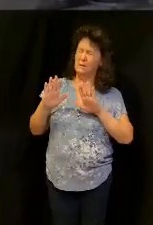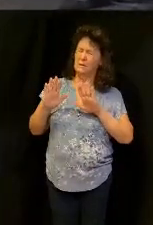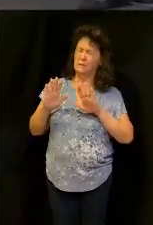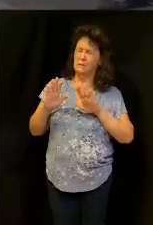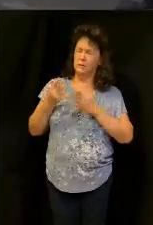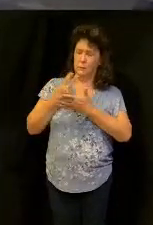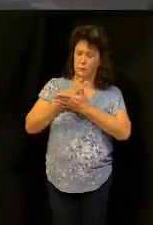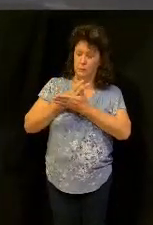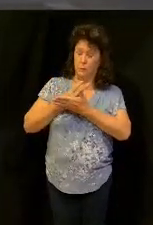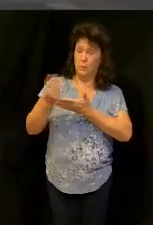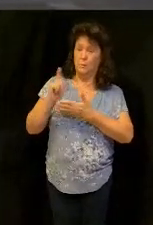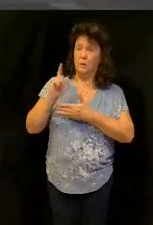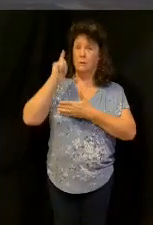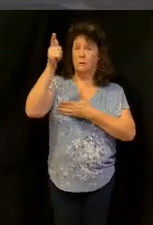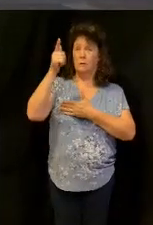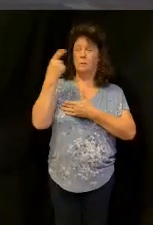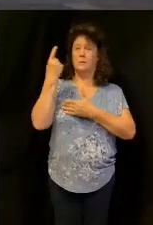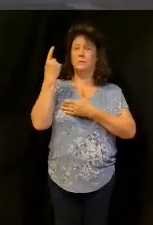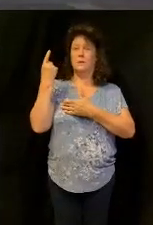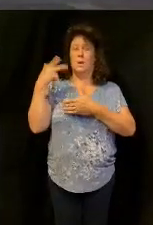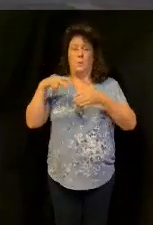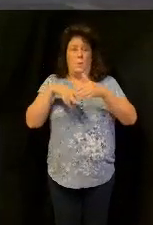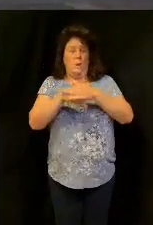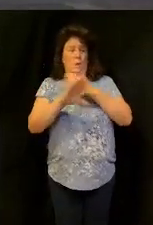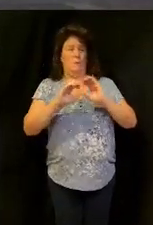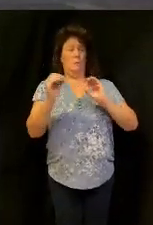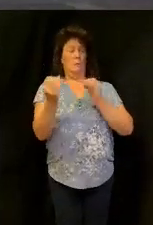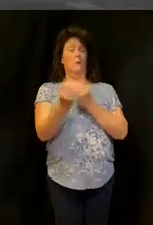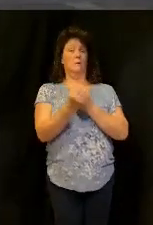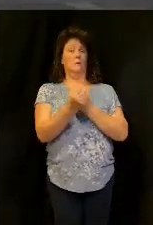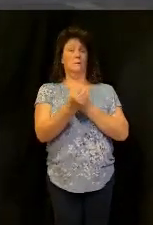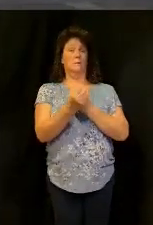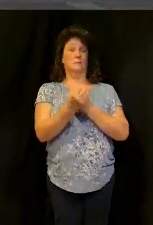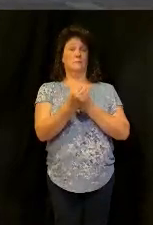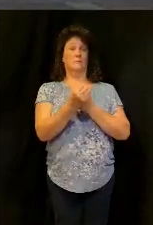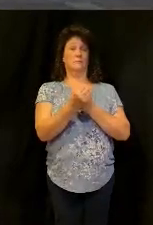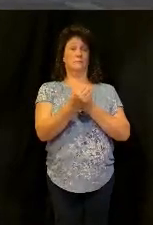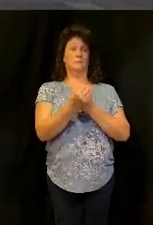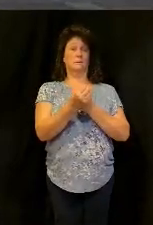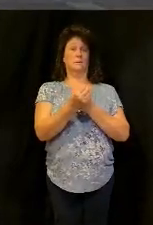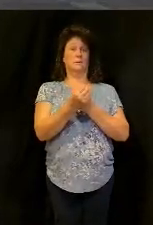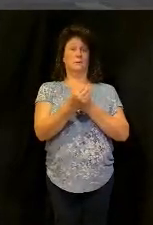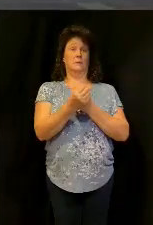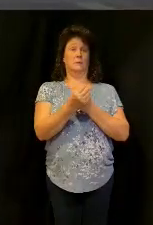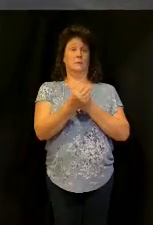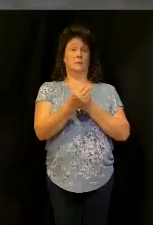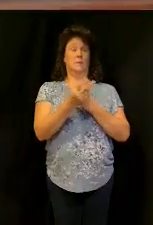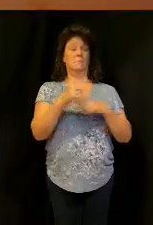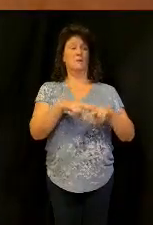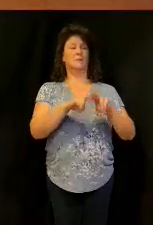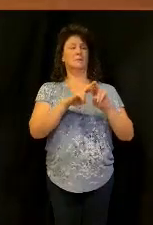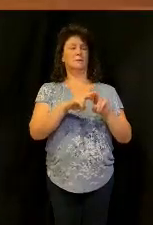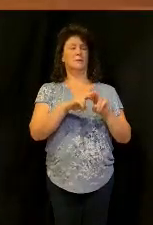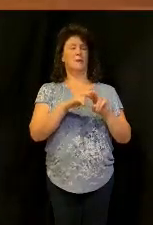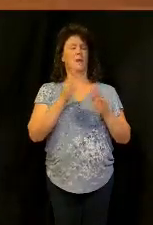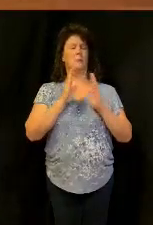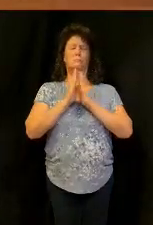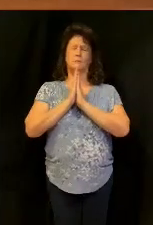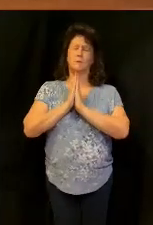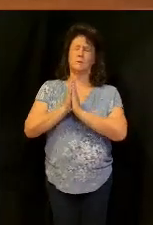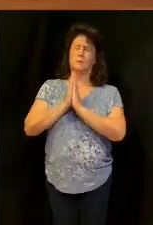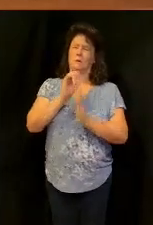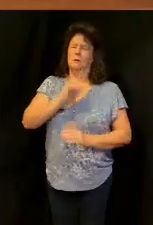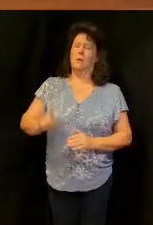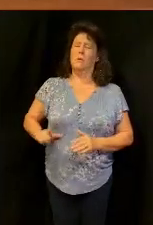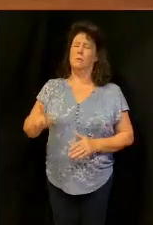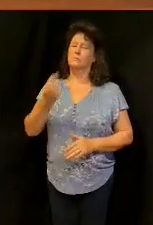two weeks I had somebody walk into my office like listen walk into my office and sit down and said you know what I was praying the lord told me